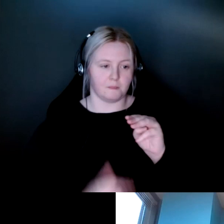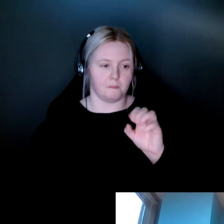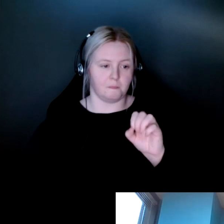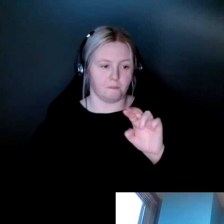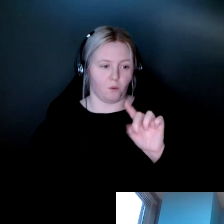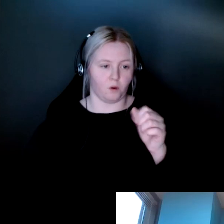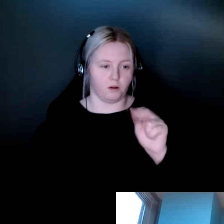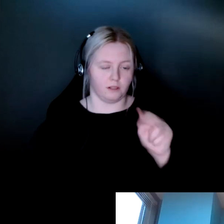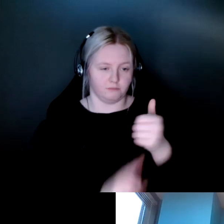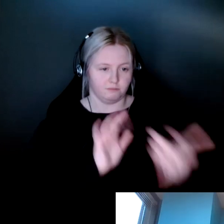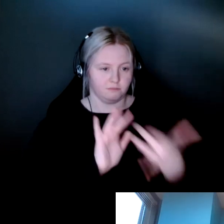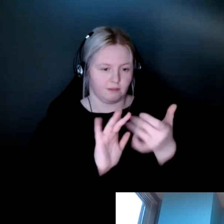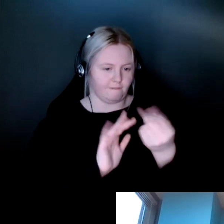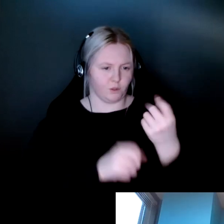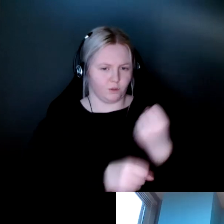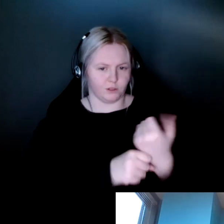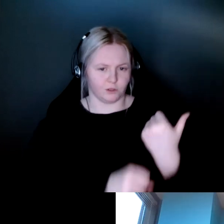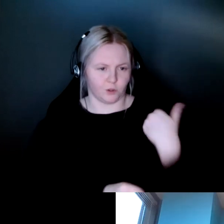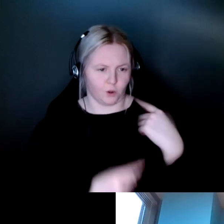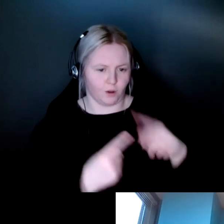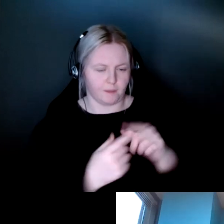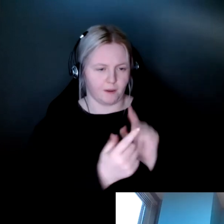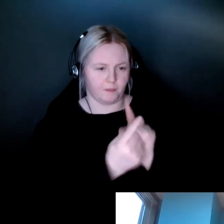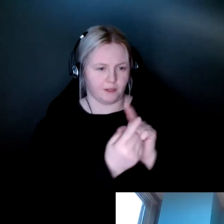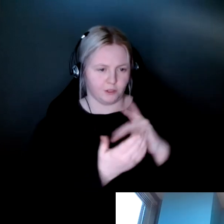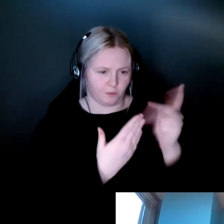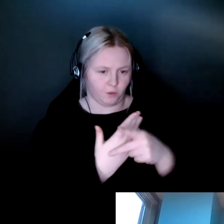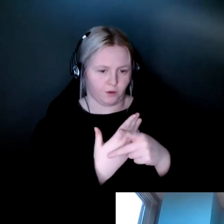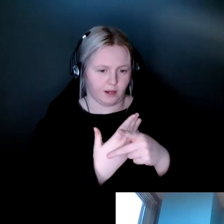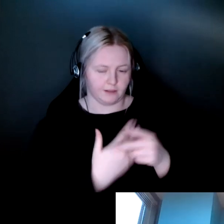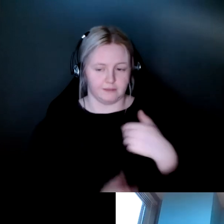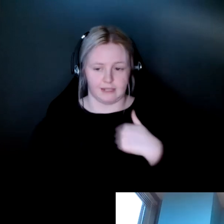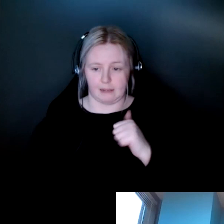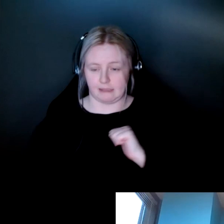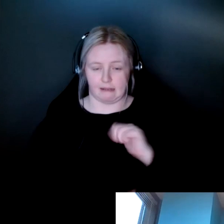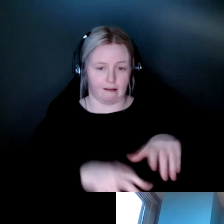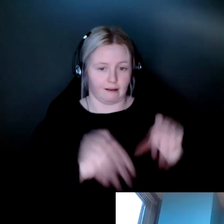a couple of years ago about this mentorship program stemming from the young leaders program, which I happily took.